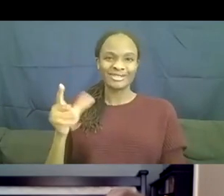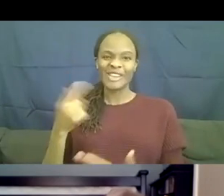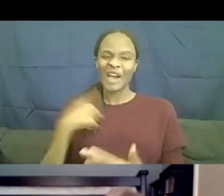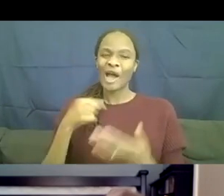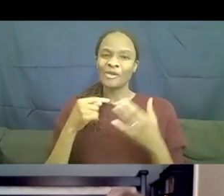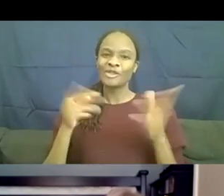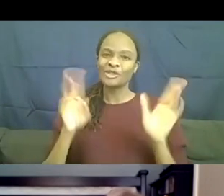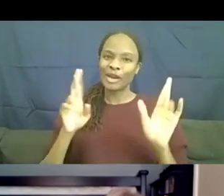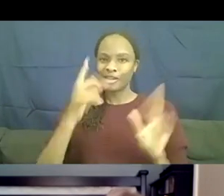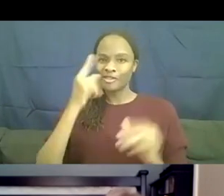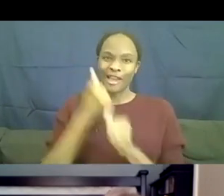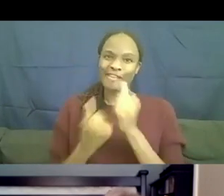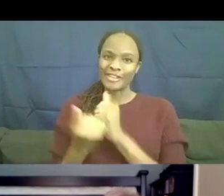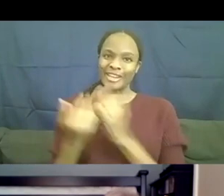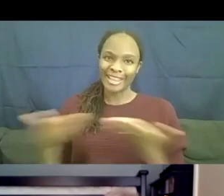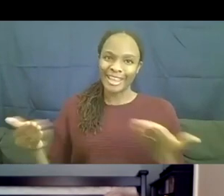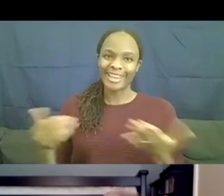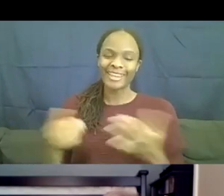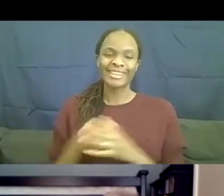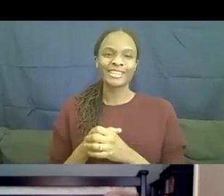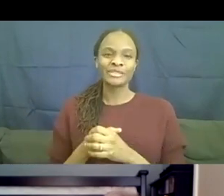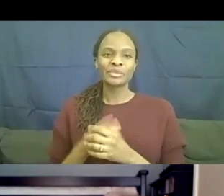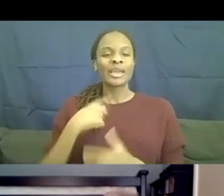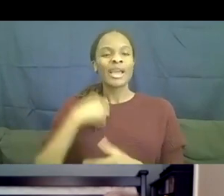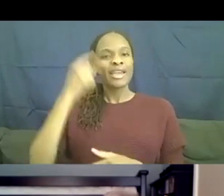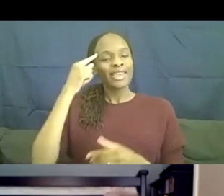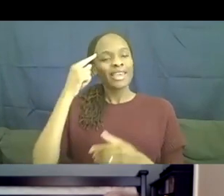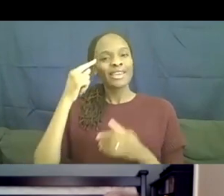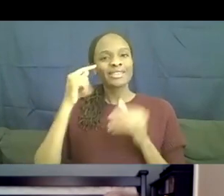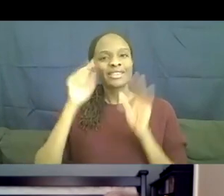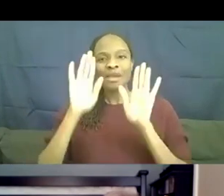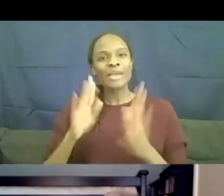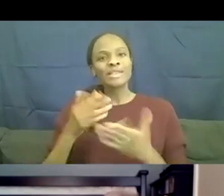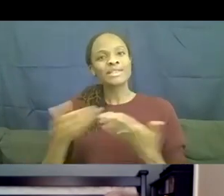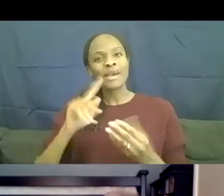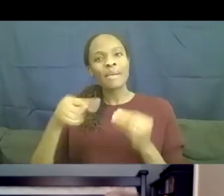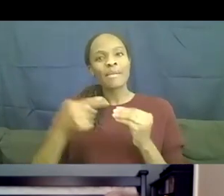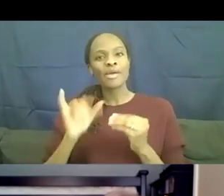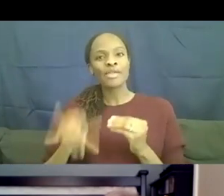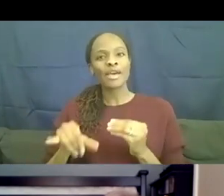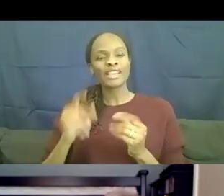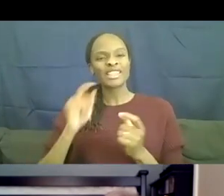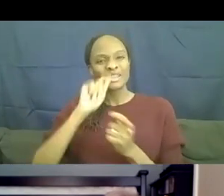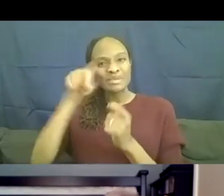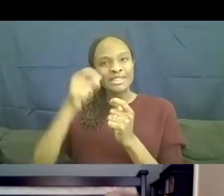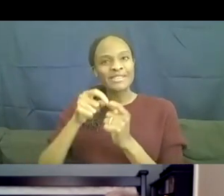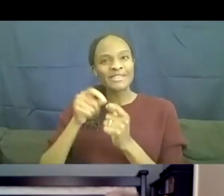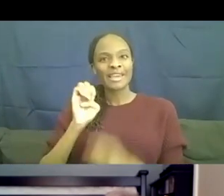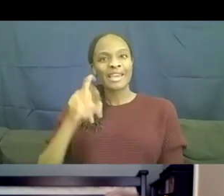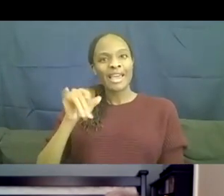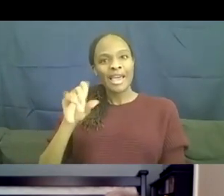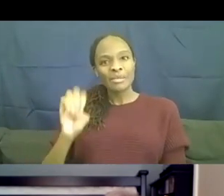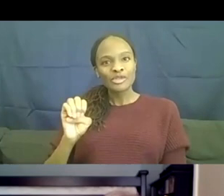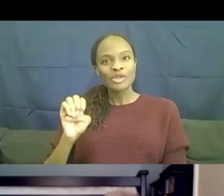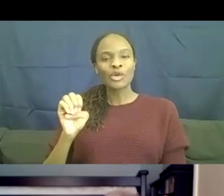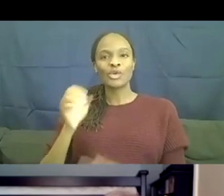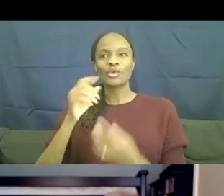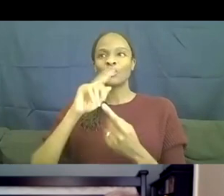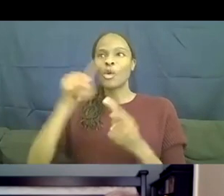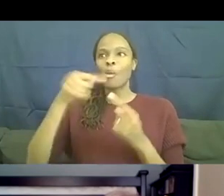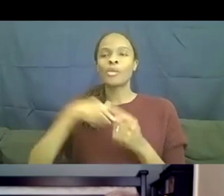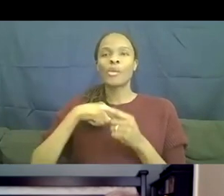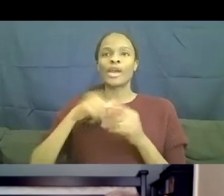everything. But I think the amazing thing about that specific episode is when we've been out in the community